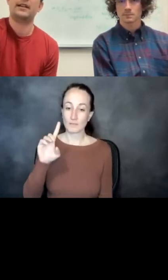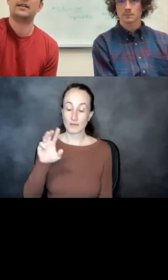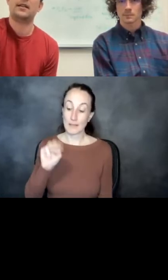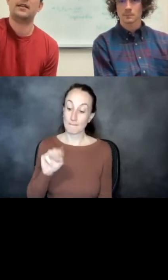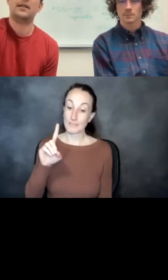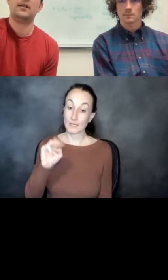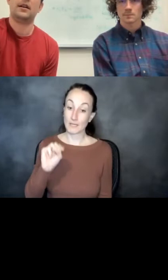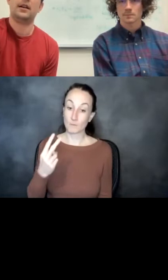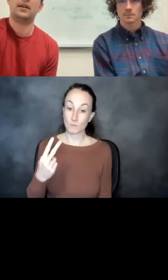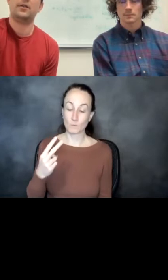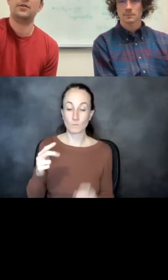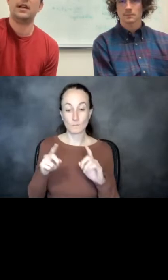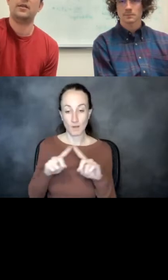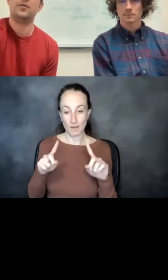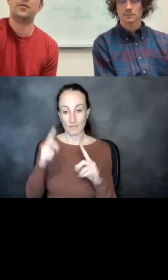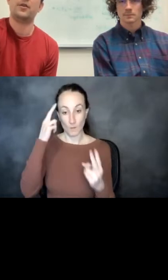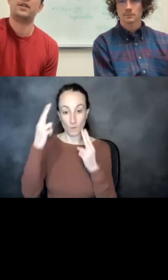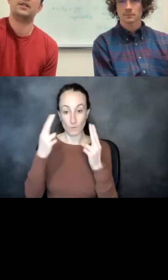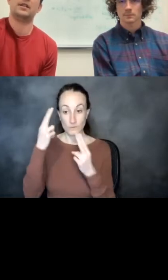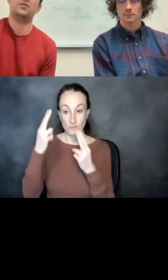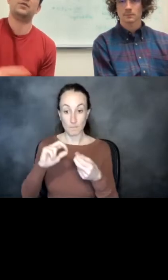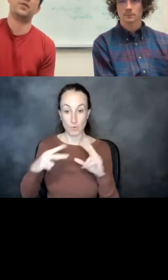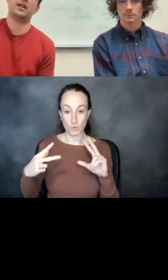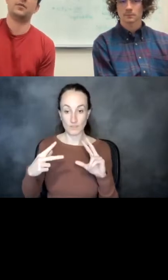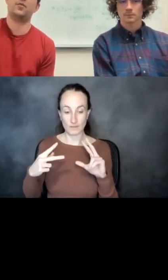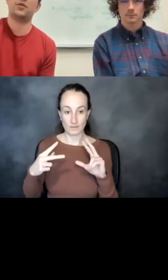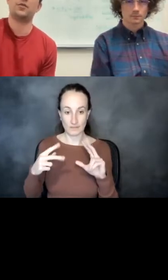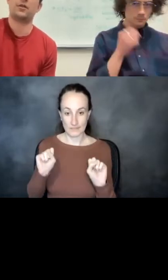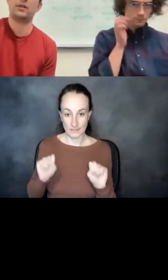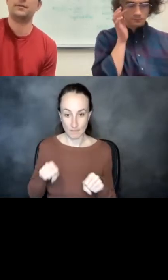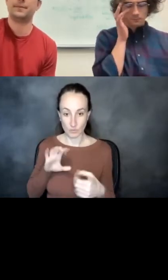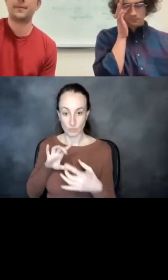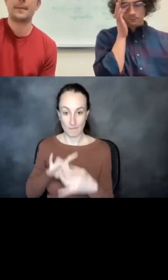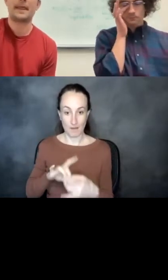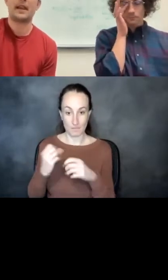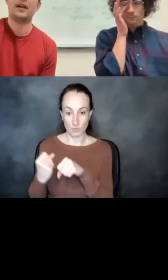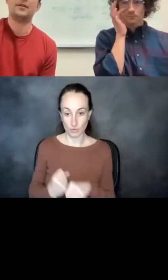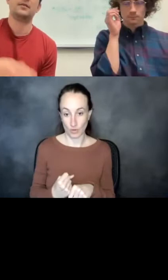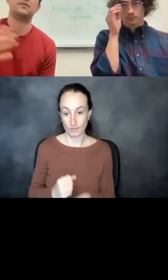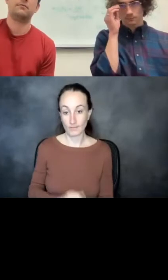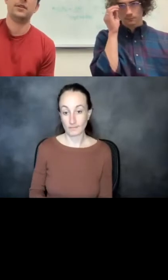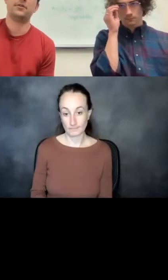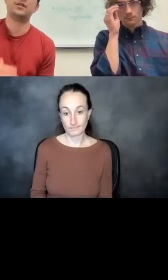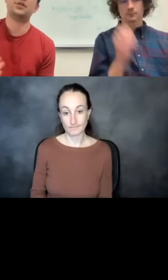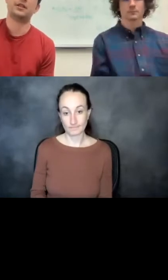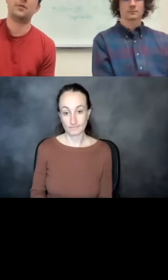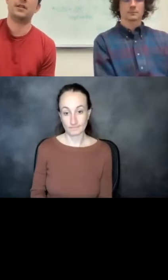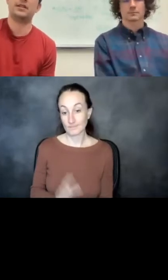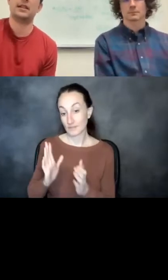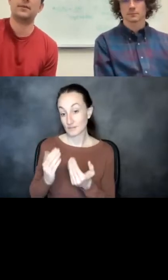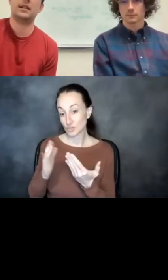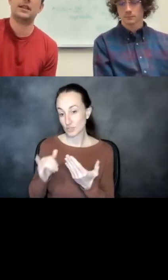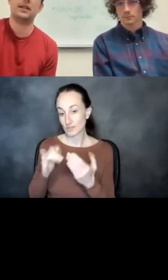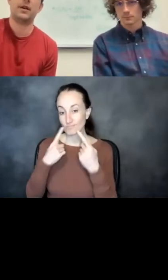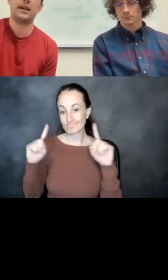that the hallucinated protein is able to bind more strongly, you know, suggesting that we